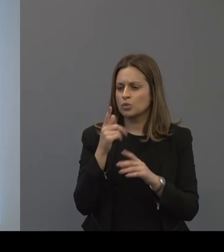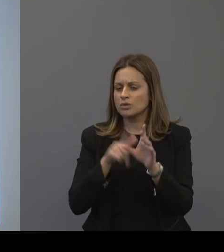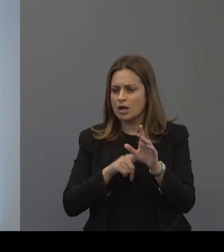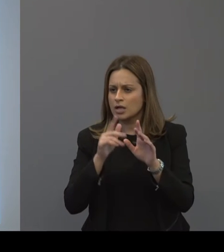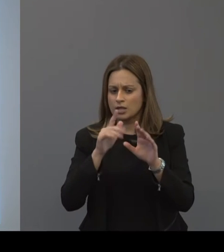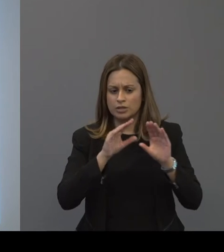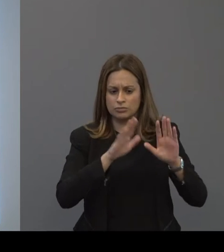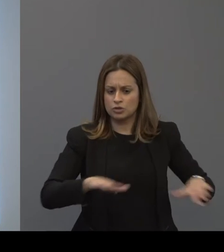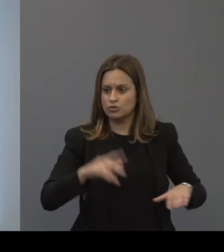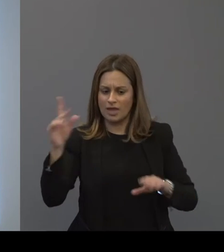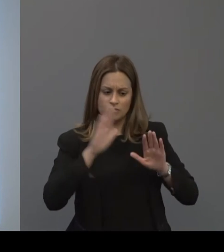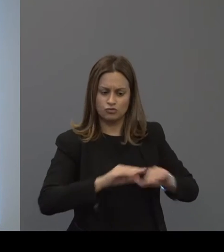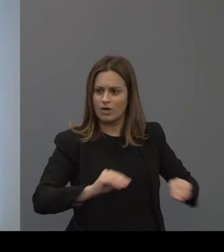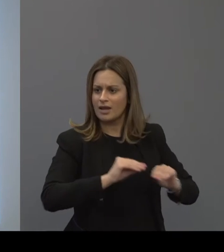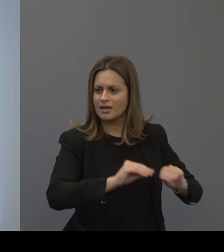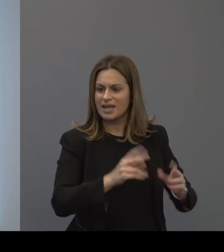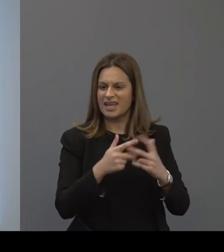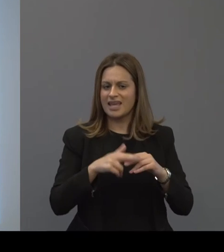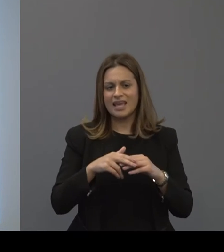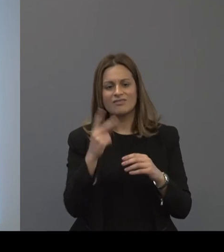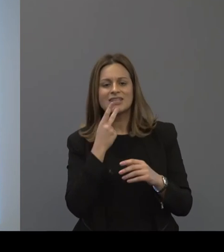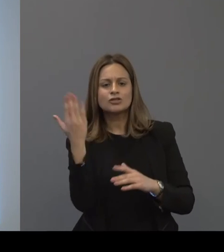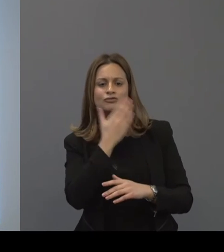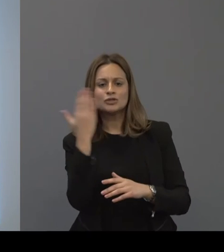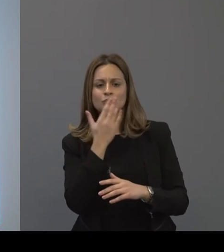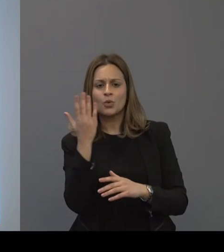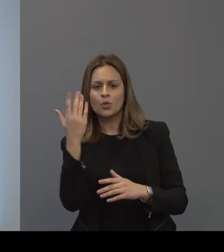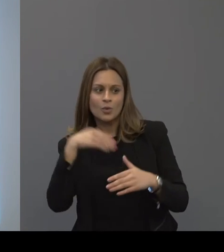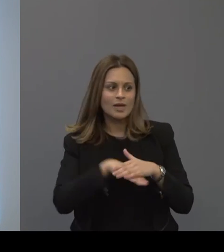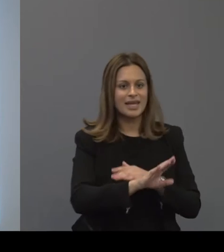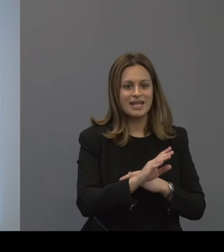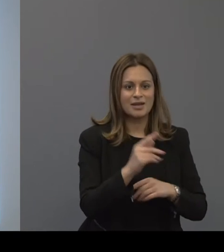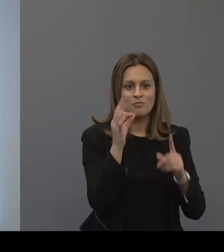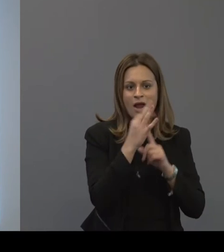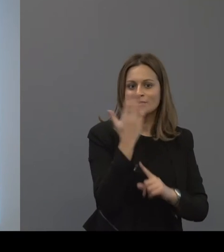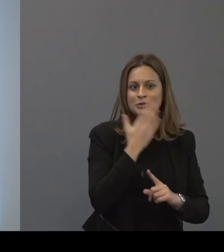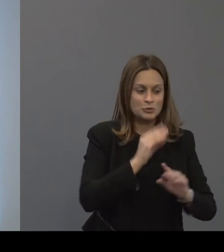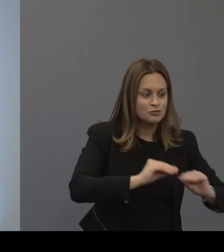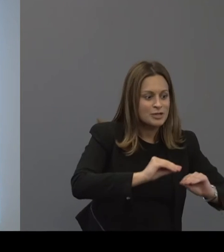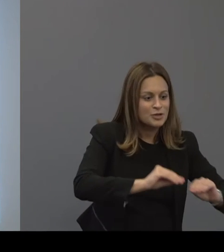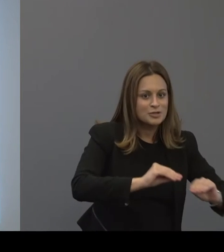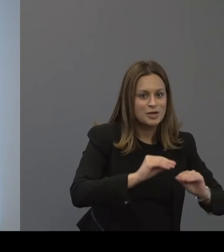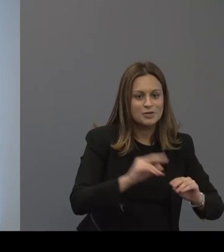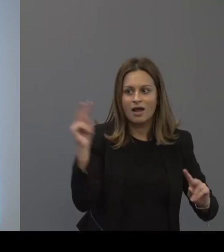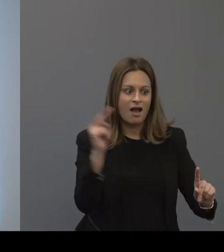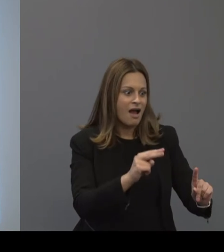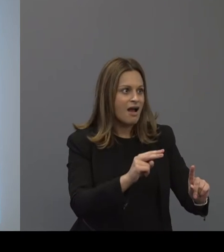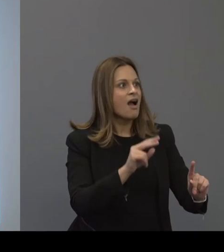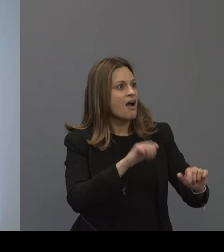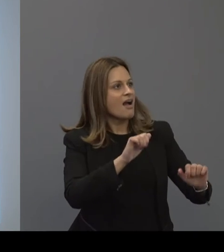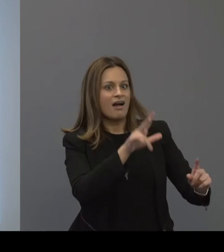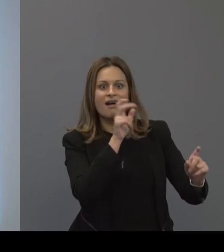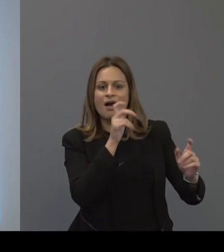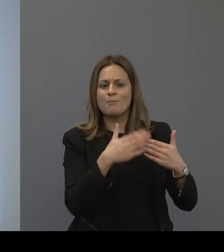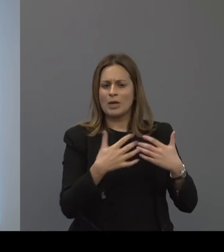There's something you're a rock star if you're a high school student and you go into the elementary schools and train the kids and if there's an